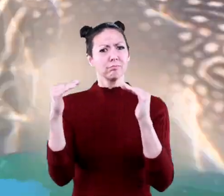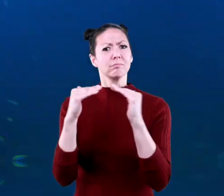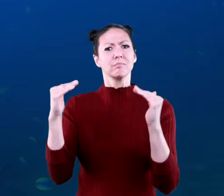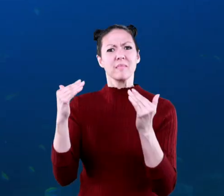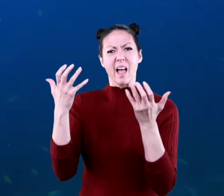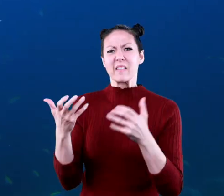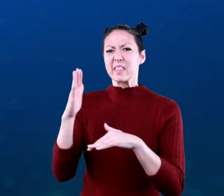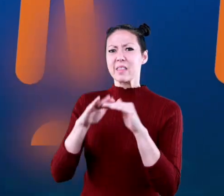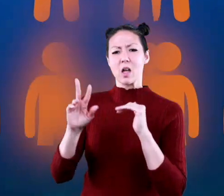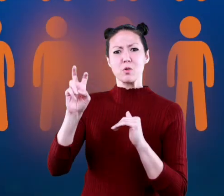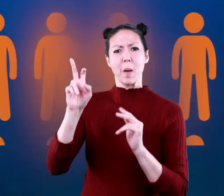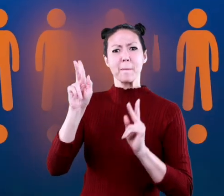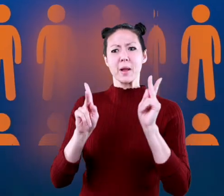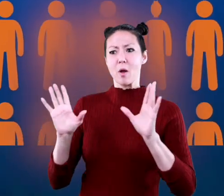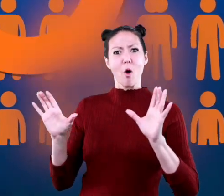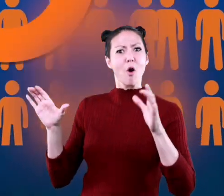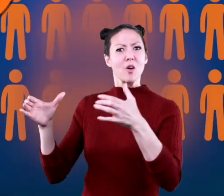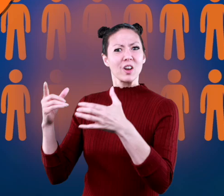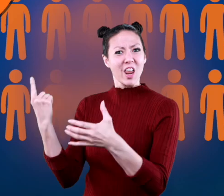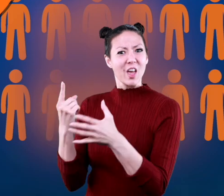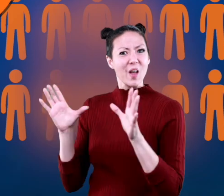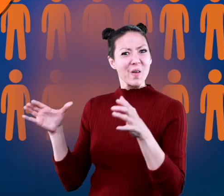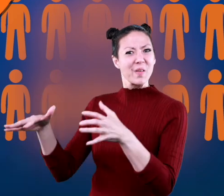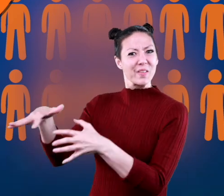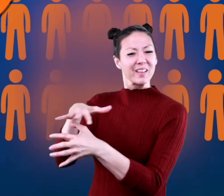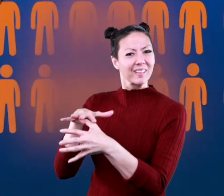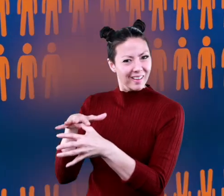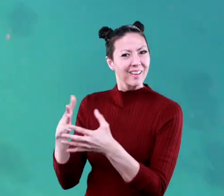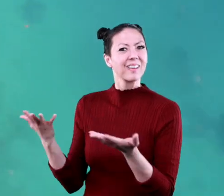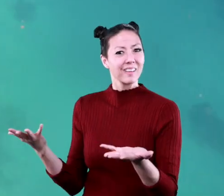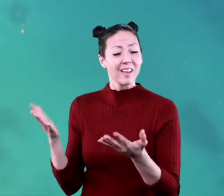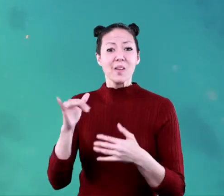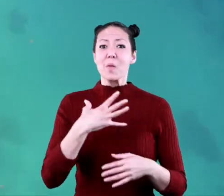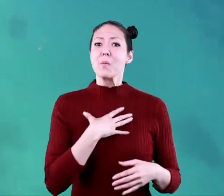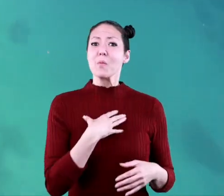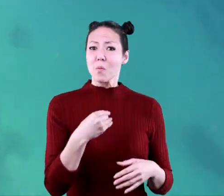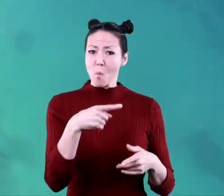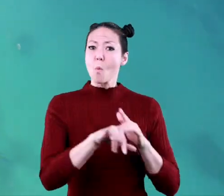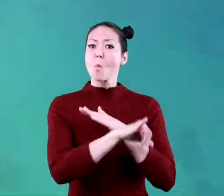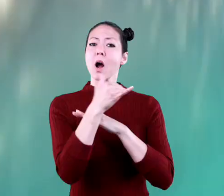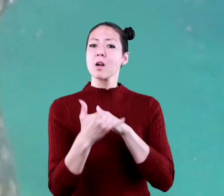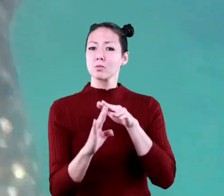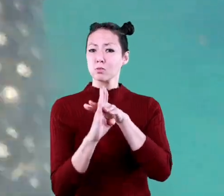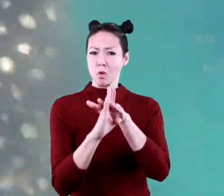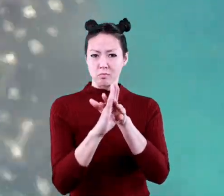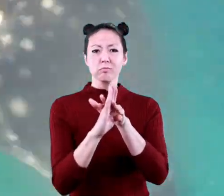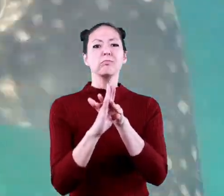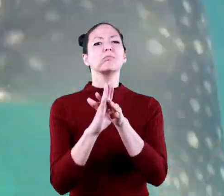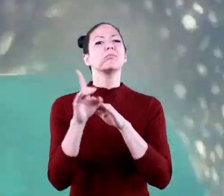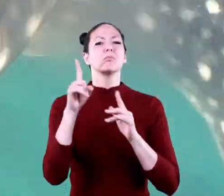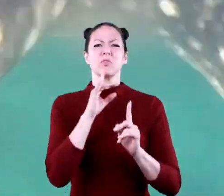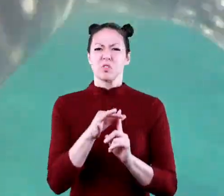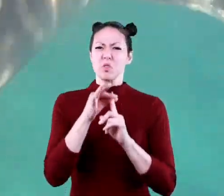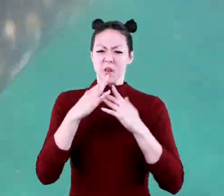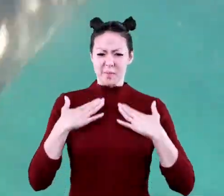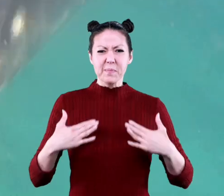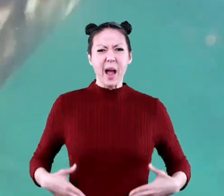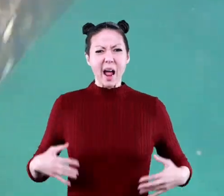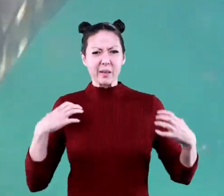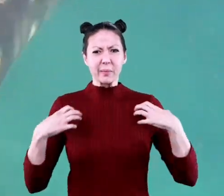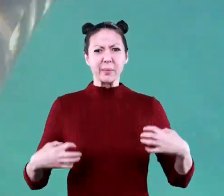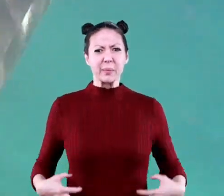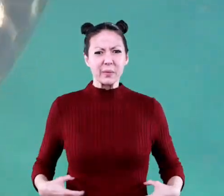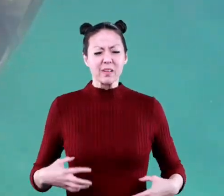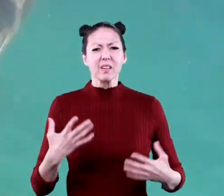That's heavier than 200 people! Whale sharks are also known for their unique patterns on their skin.